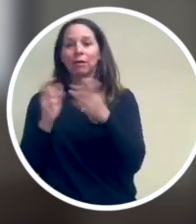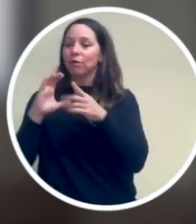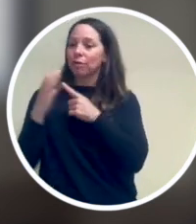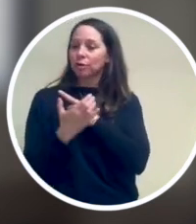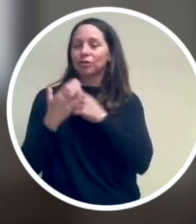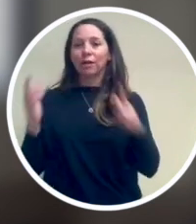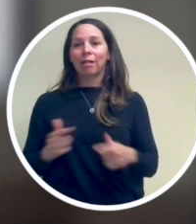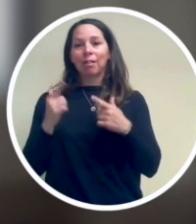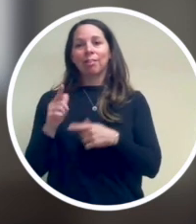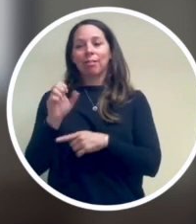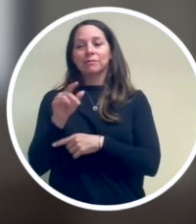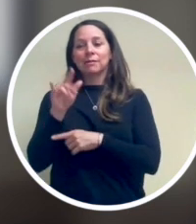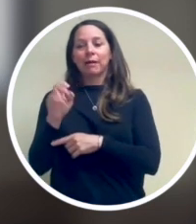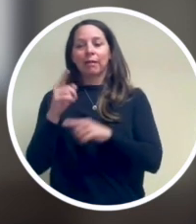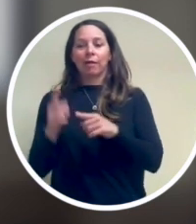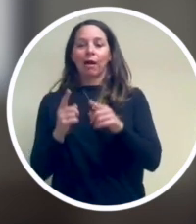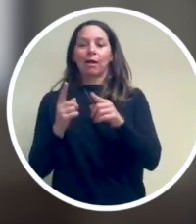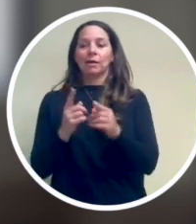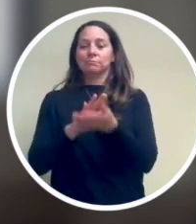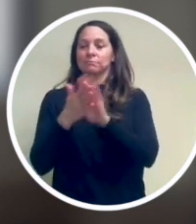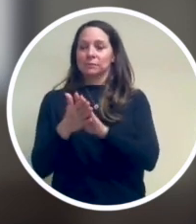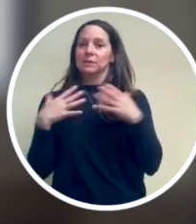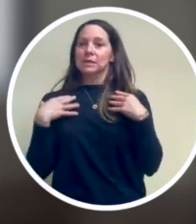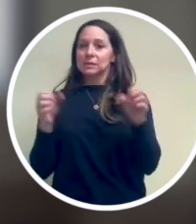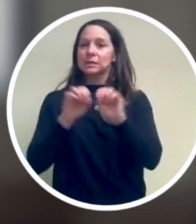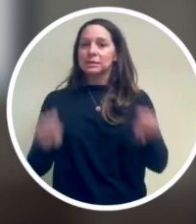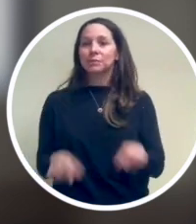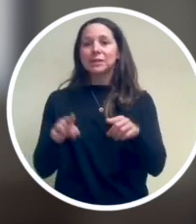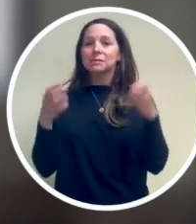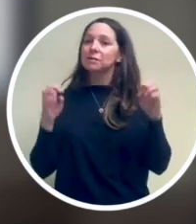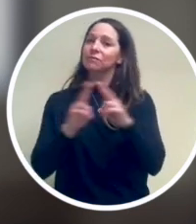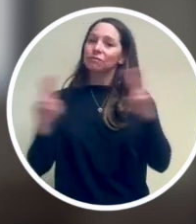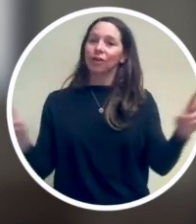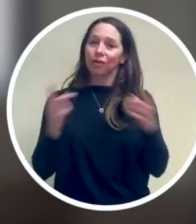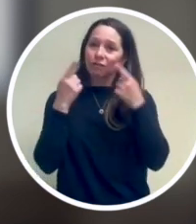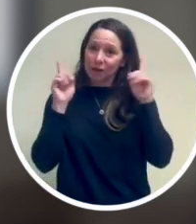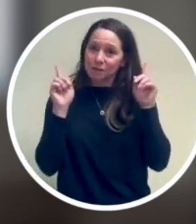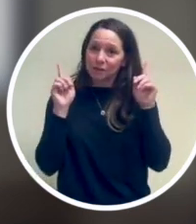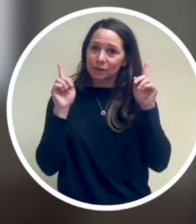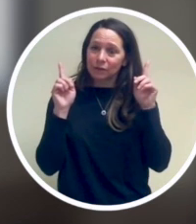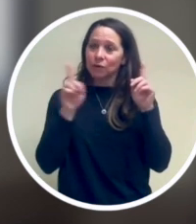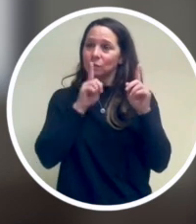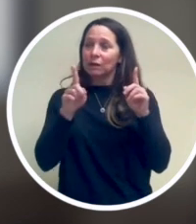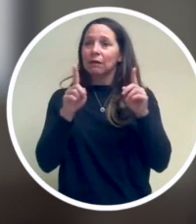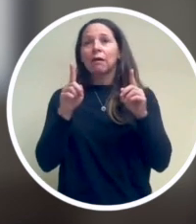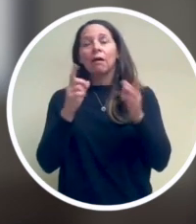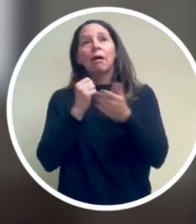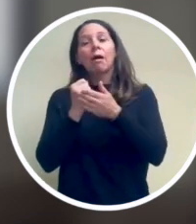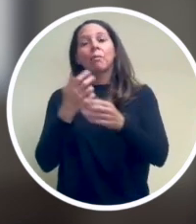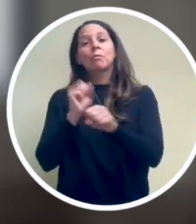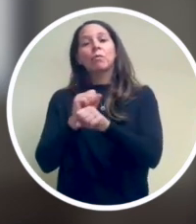varied cultures and lifestyles that make up our health system. These efforts have been highly effective at opening the minds of many